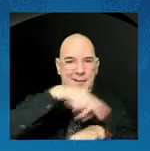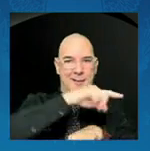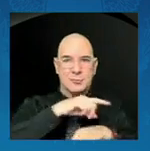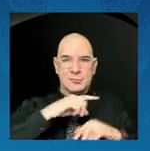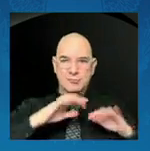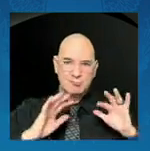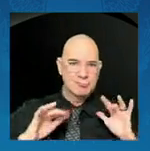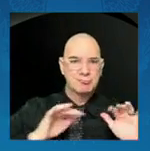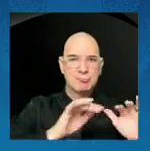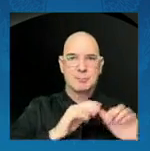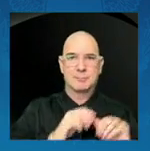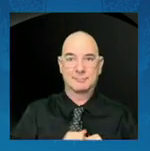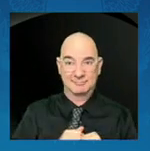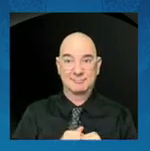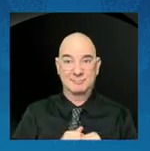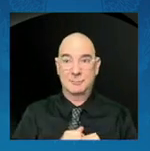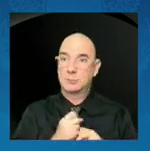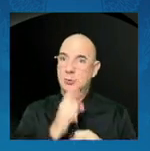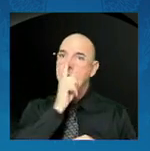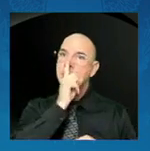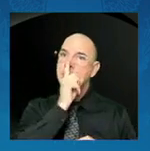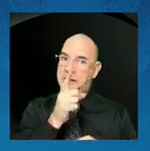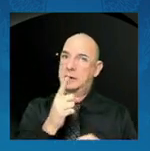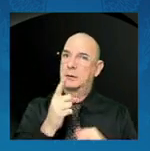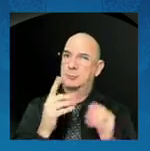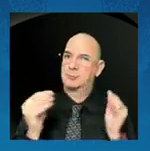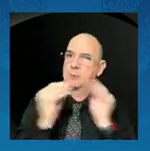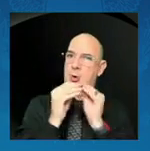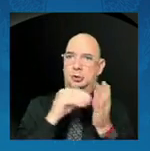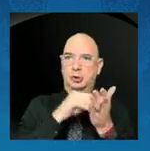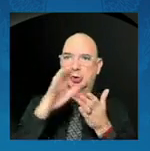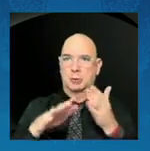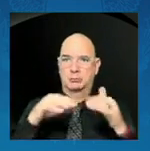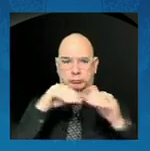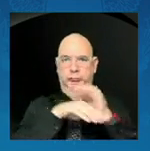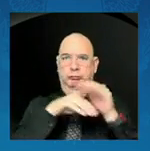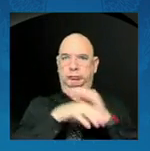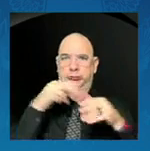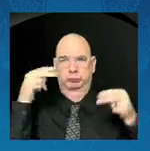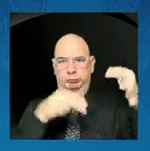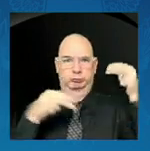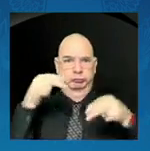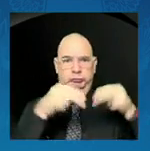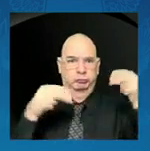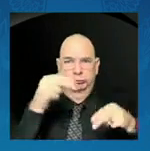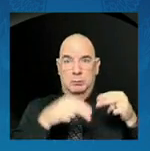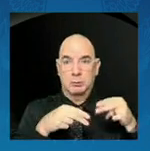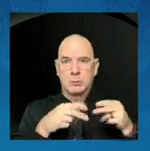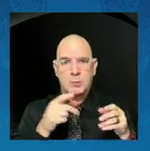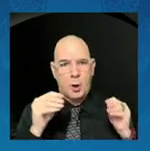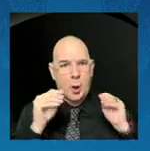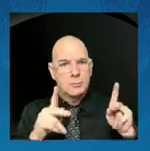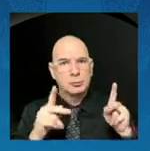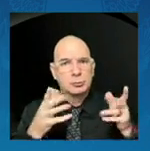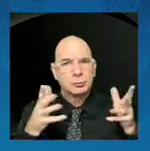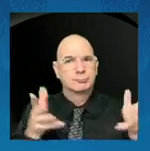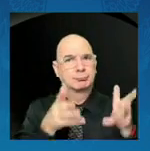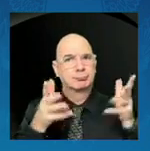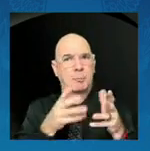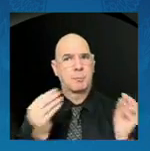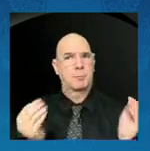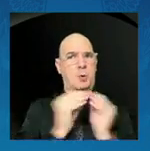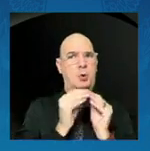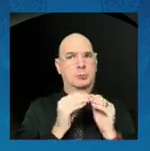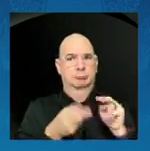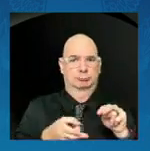access to these important opportunities. We must encourage more of our students to pursue STEM